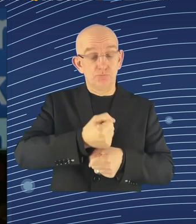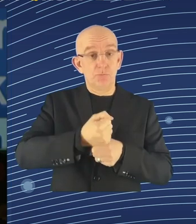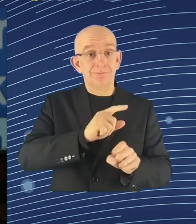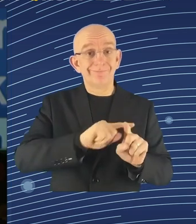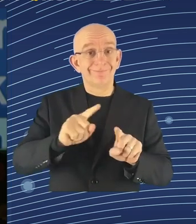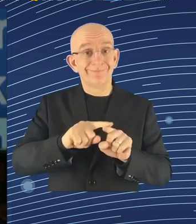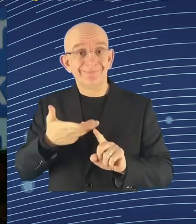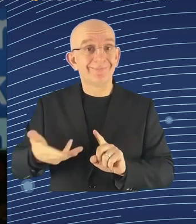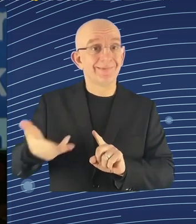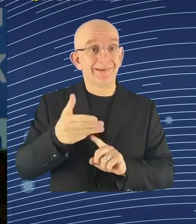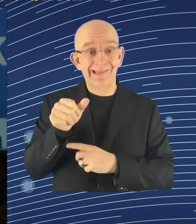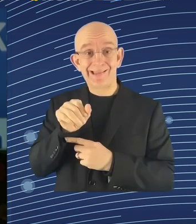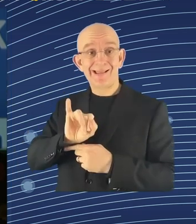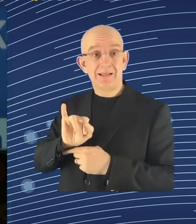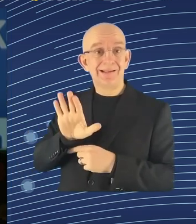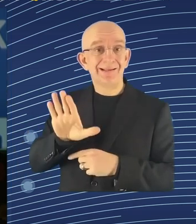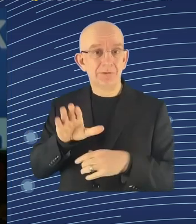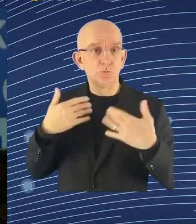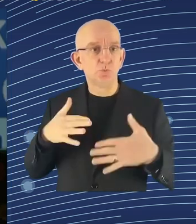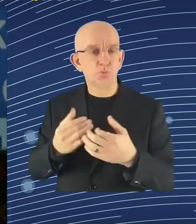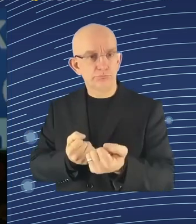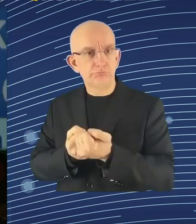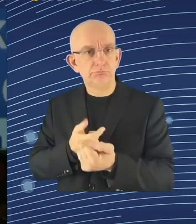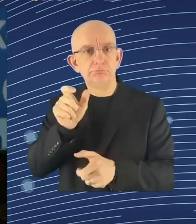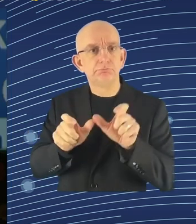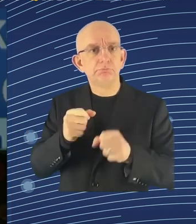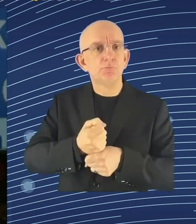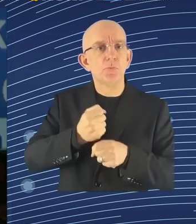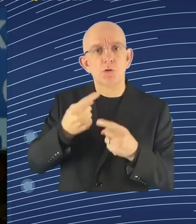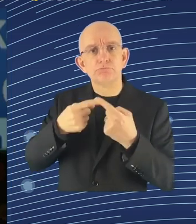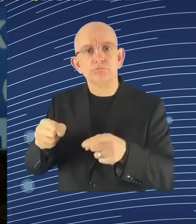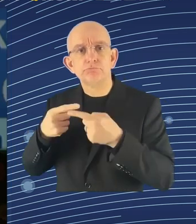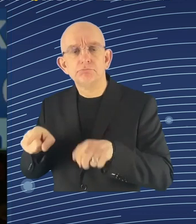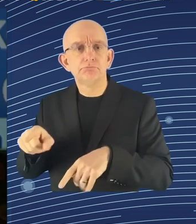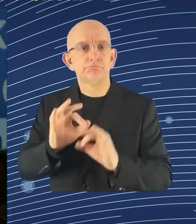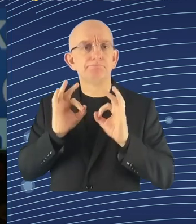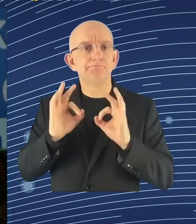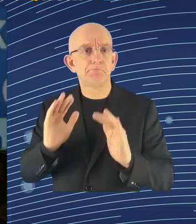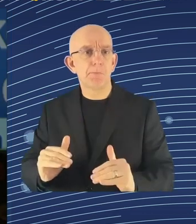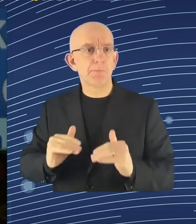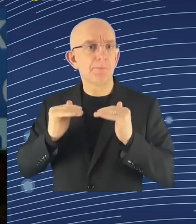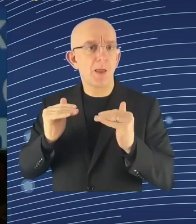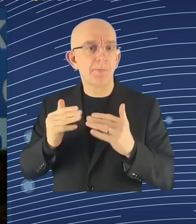autumn forecast of the European Commission came out, we are confronted now for a number of years with labor shortages,